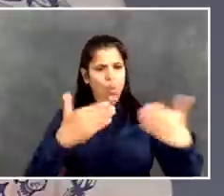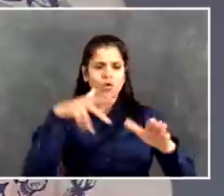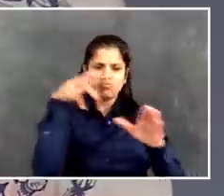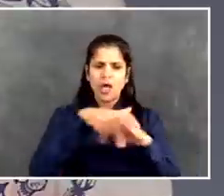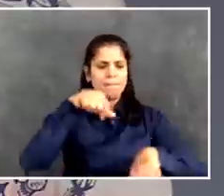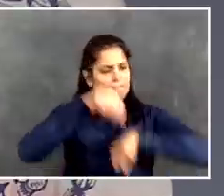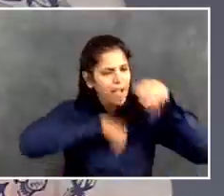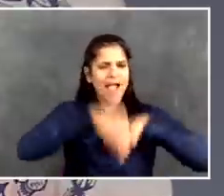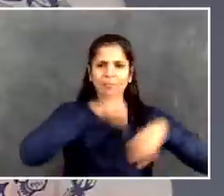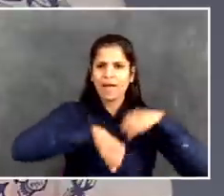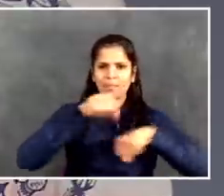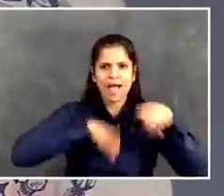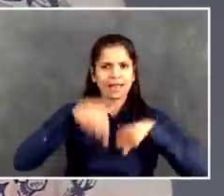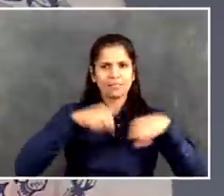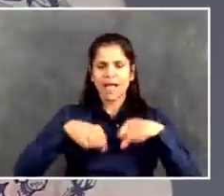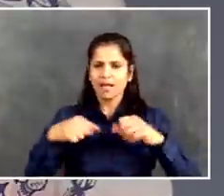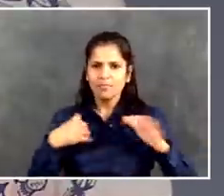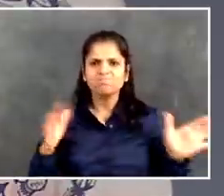excuse me, because the